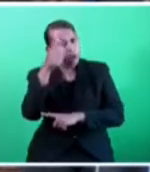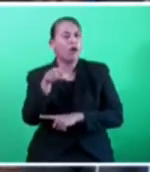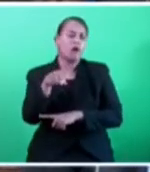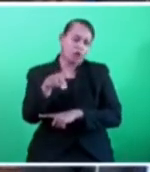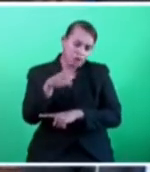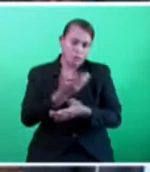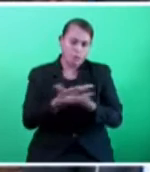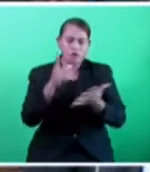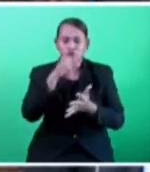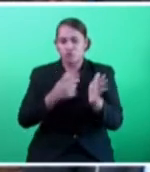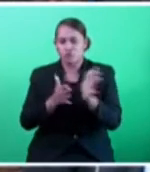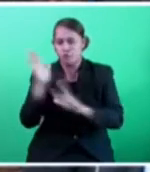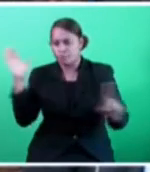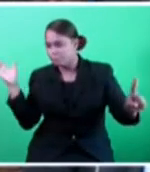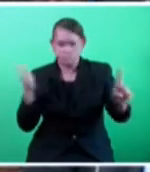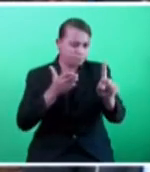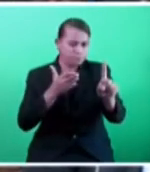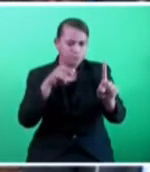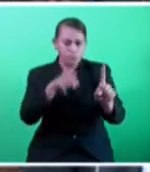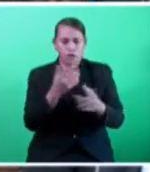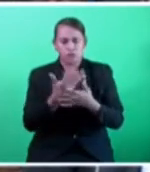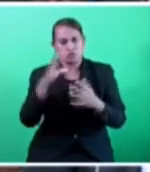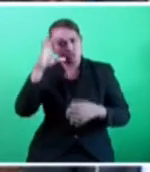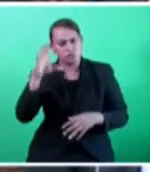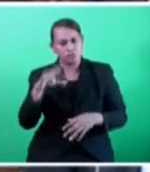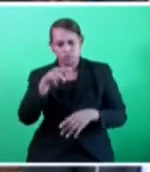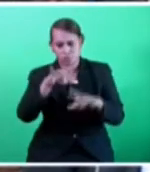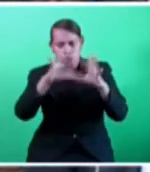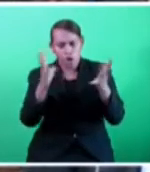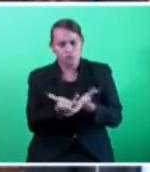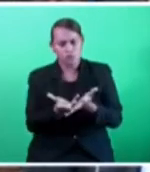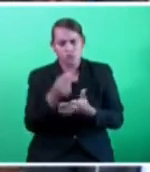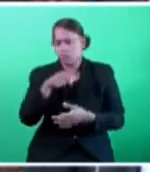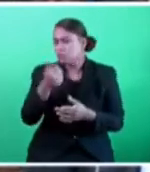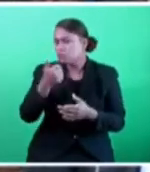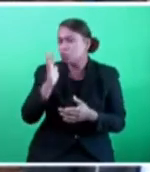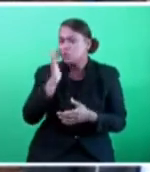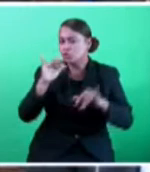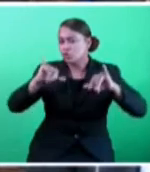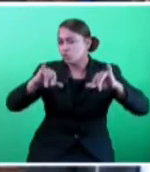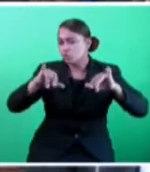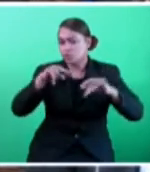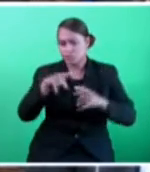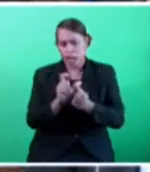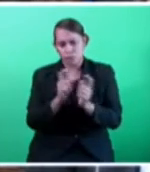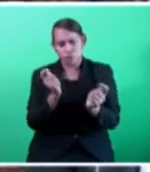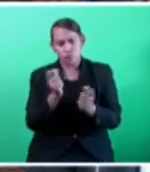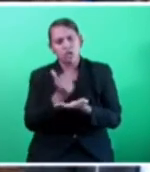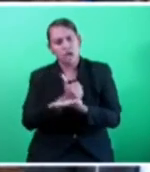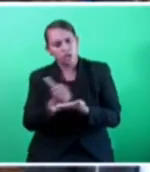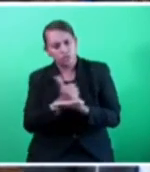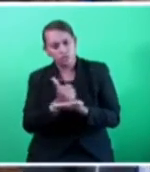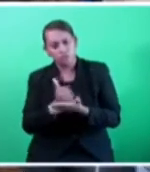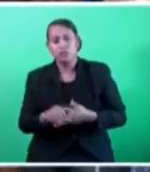nation and as a world when it comes to climate action. Mr. Speaker say, through this